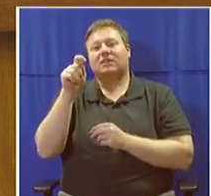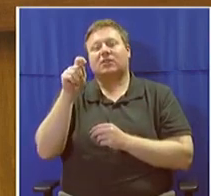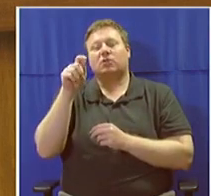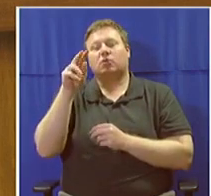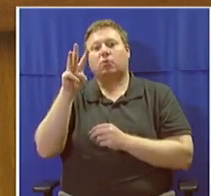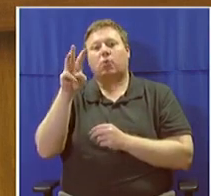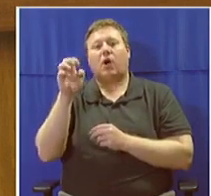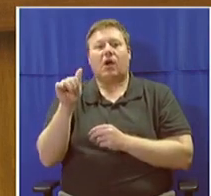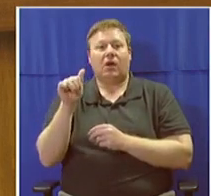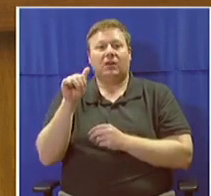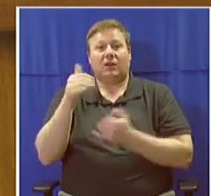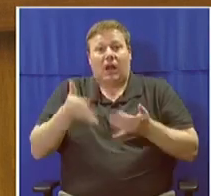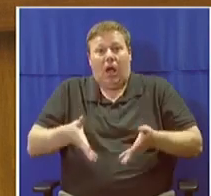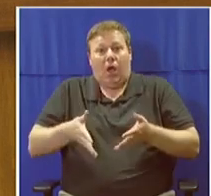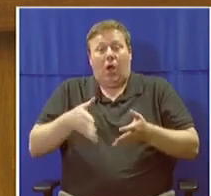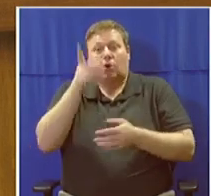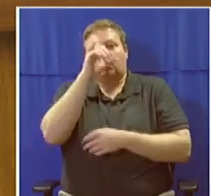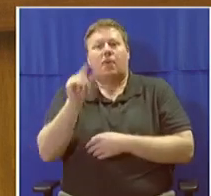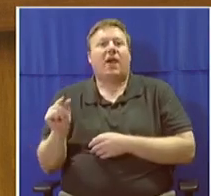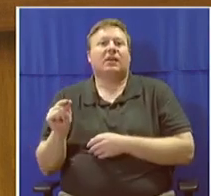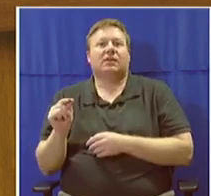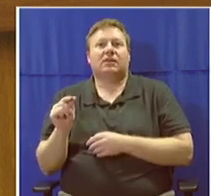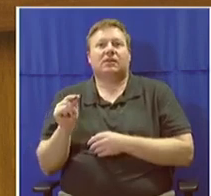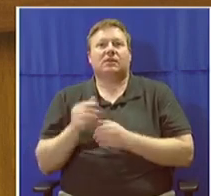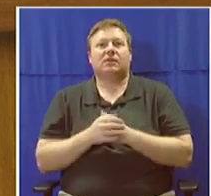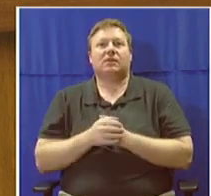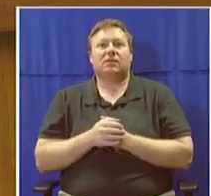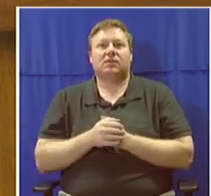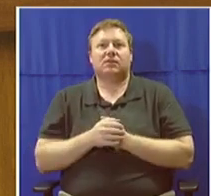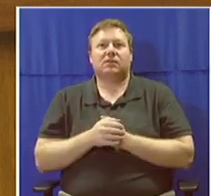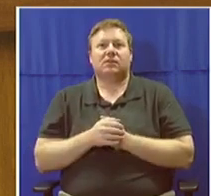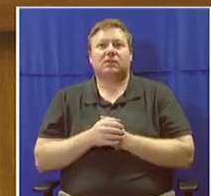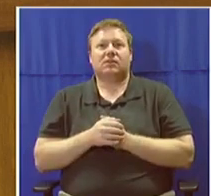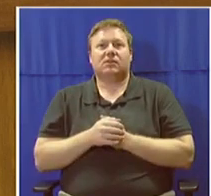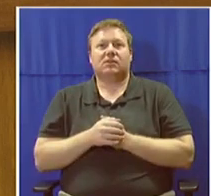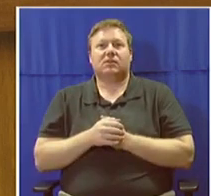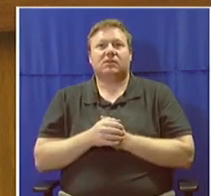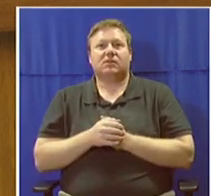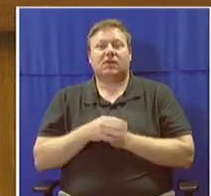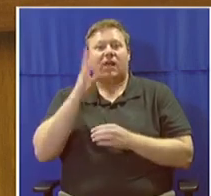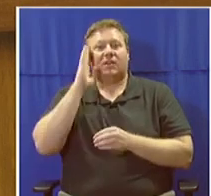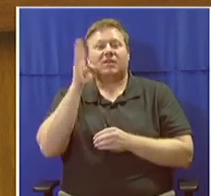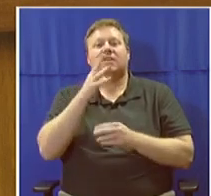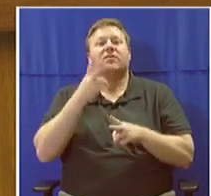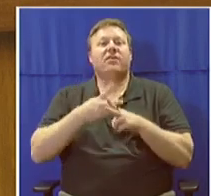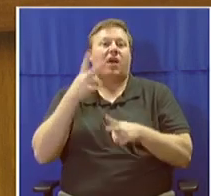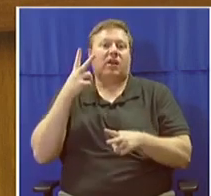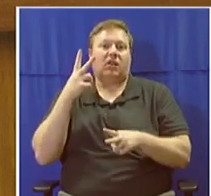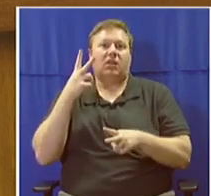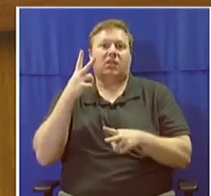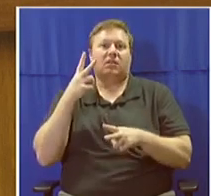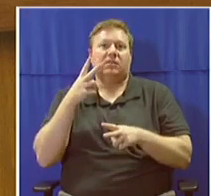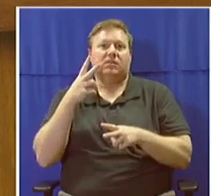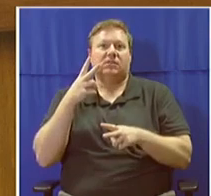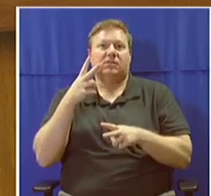waiting to attend the final, and he has